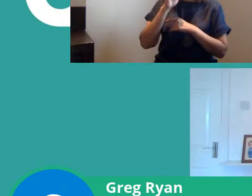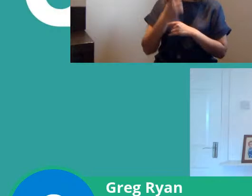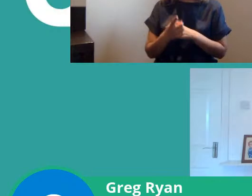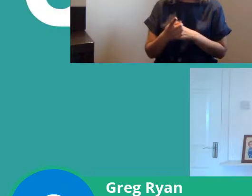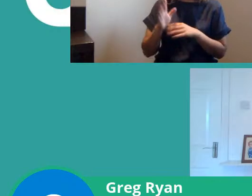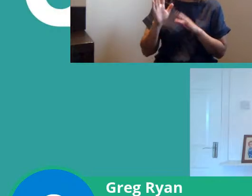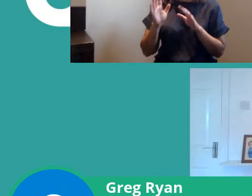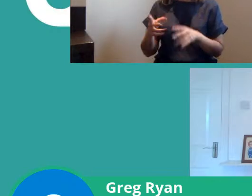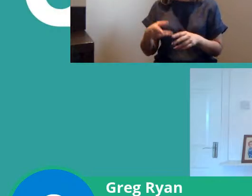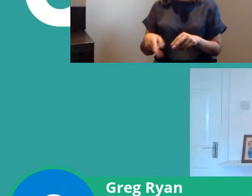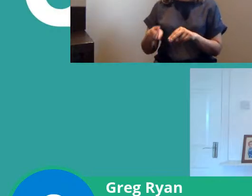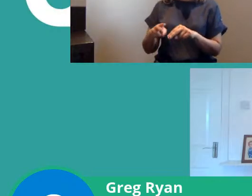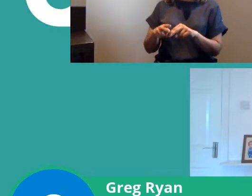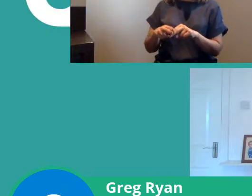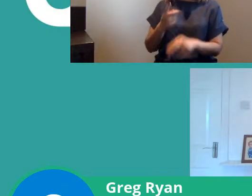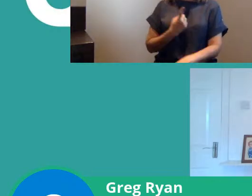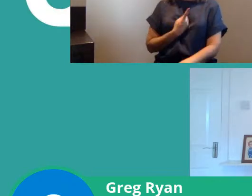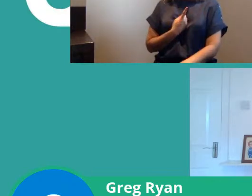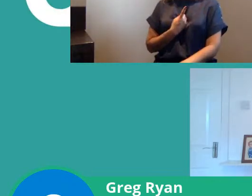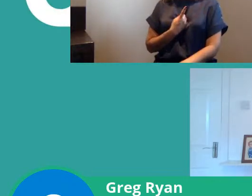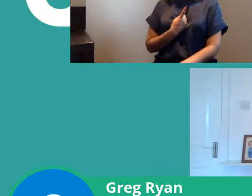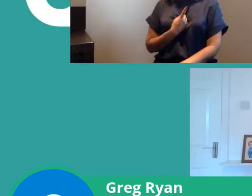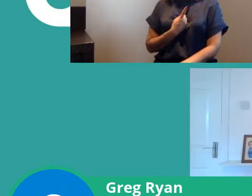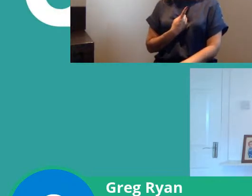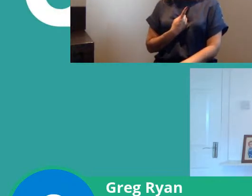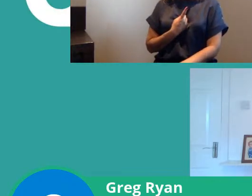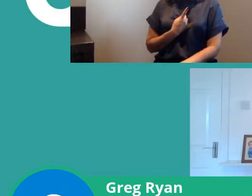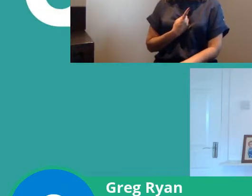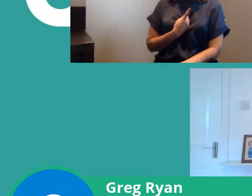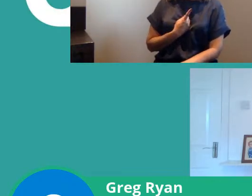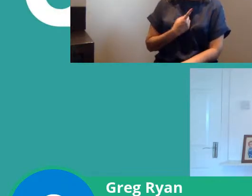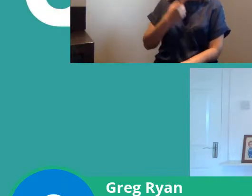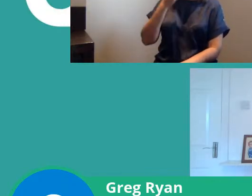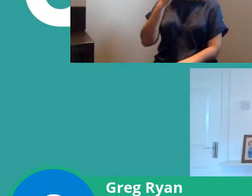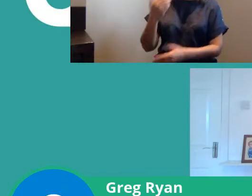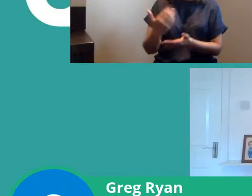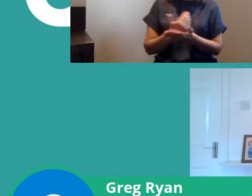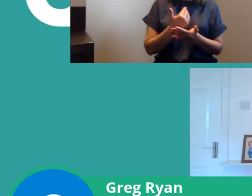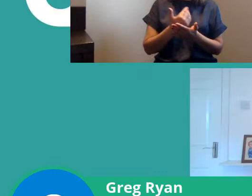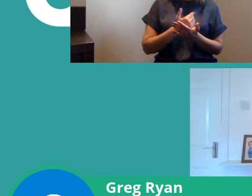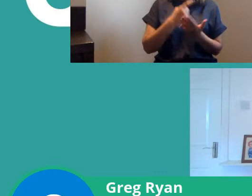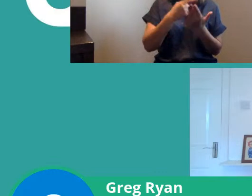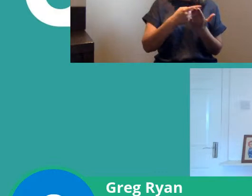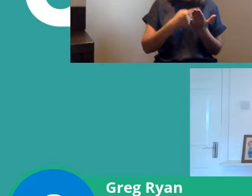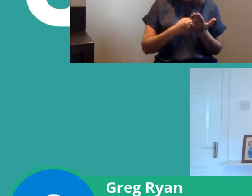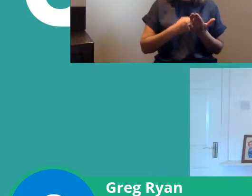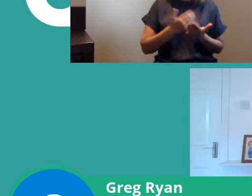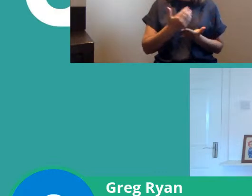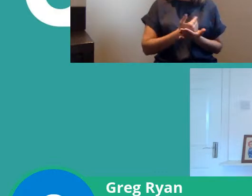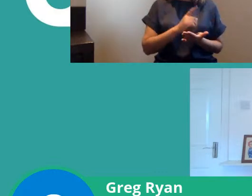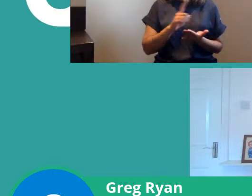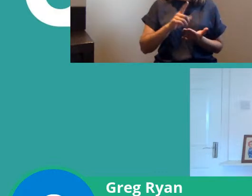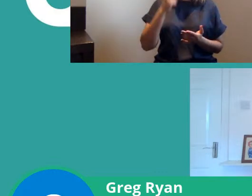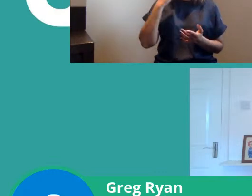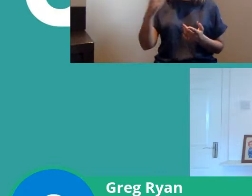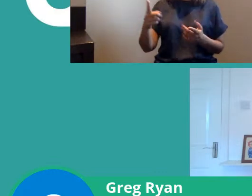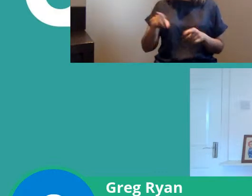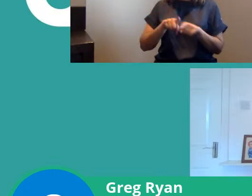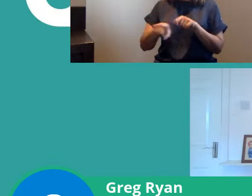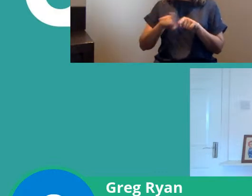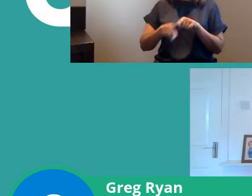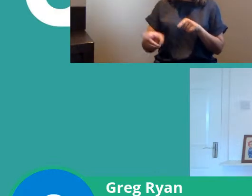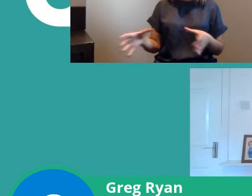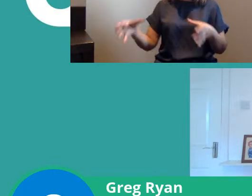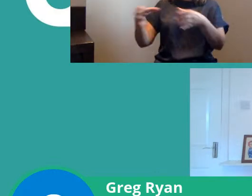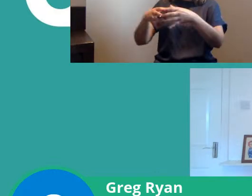if if it's just you to be for us to put you on a reserve list and try and place you in a larger